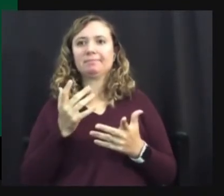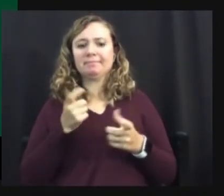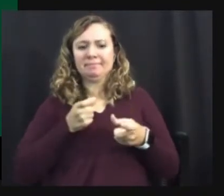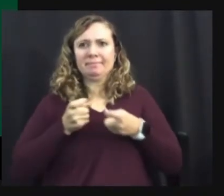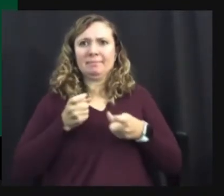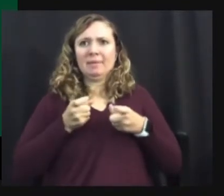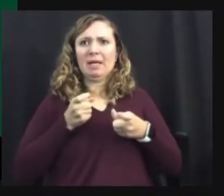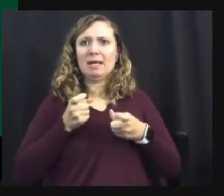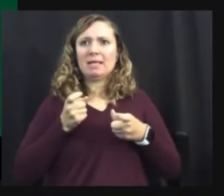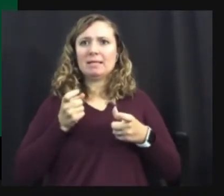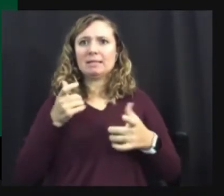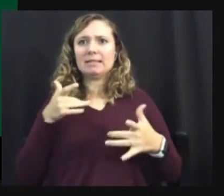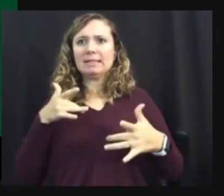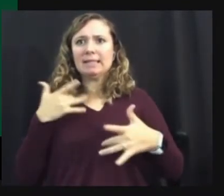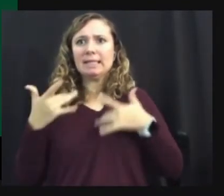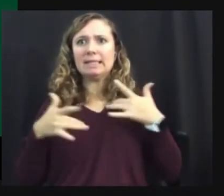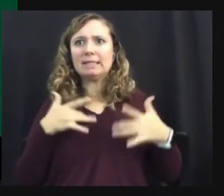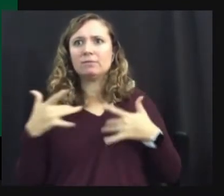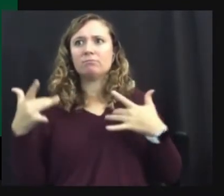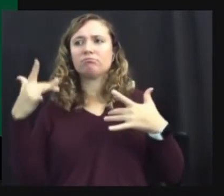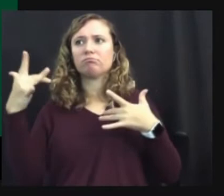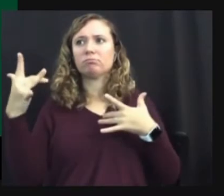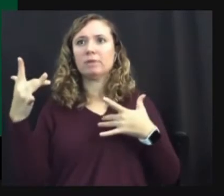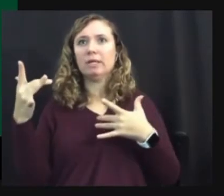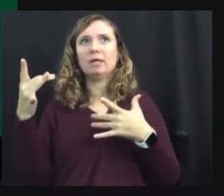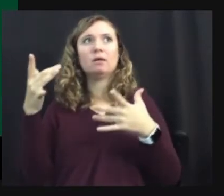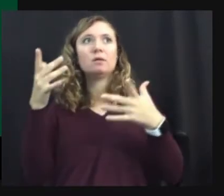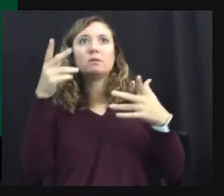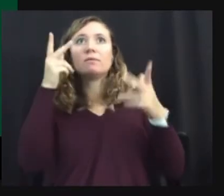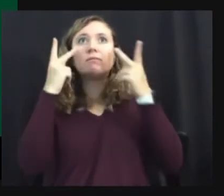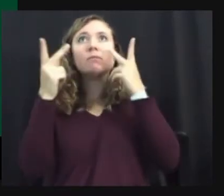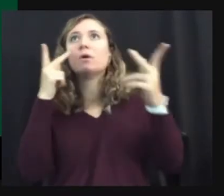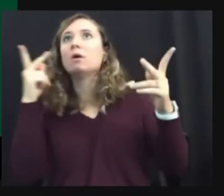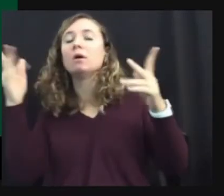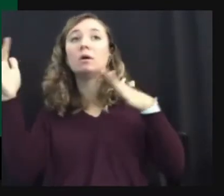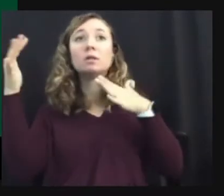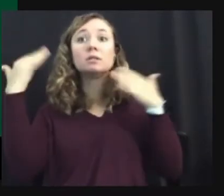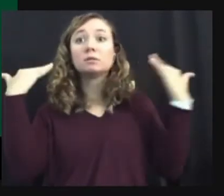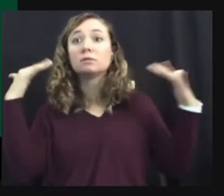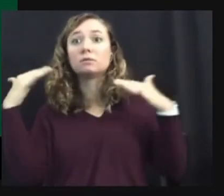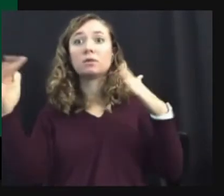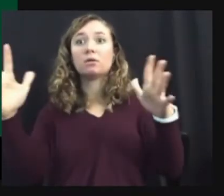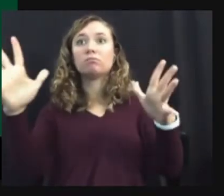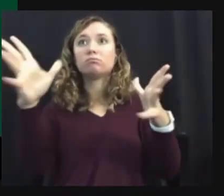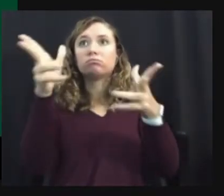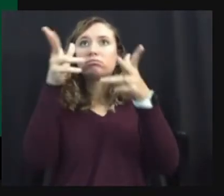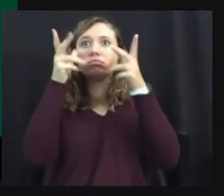have, but also the, um,